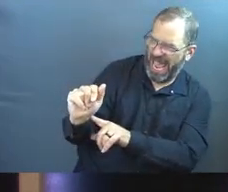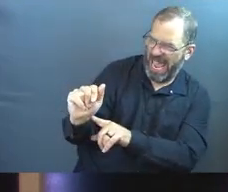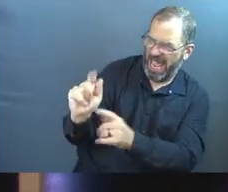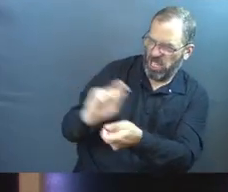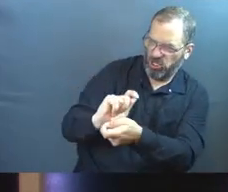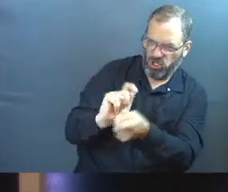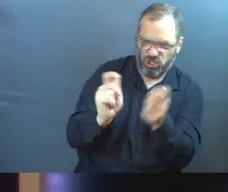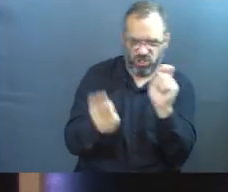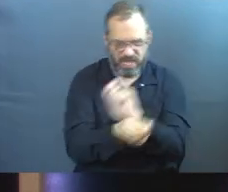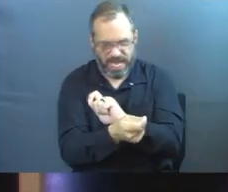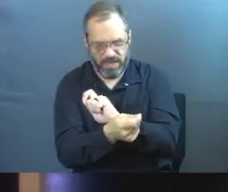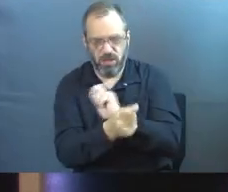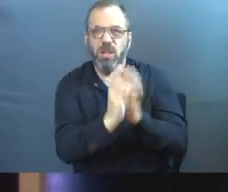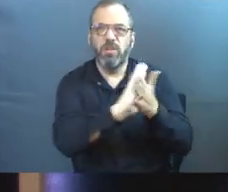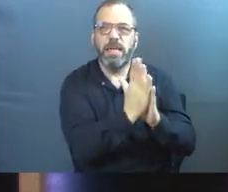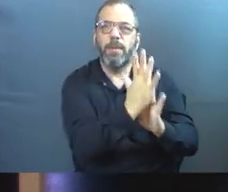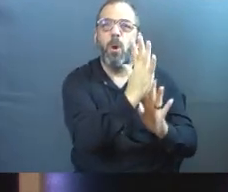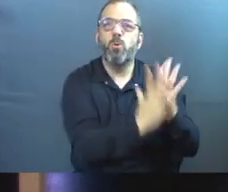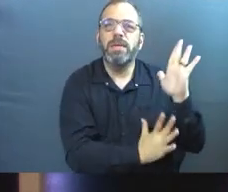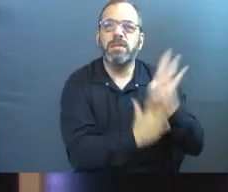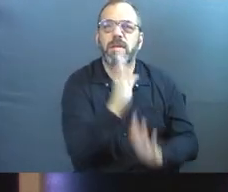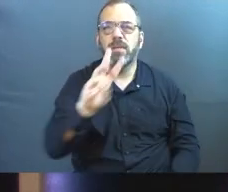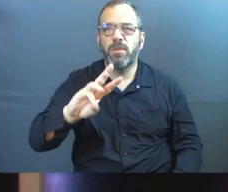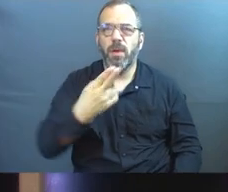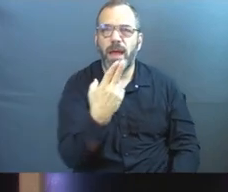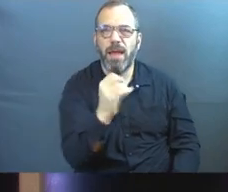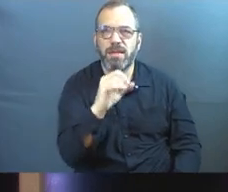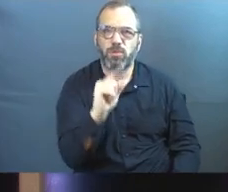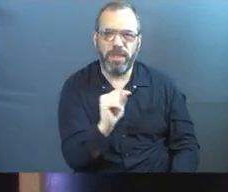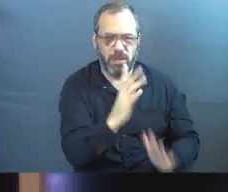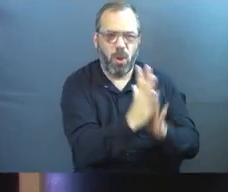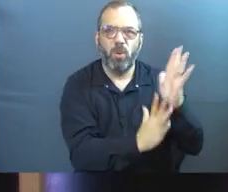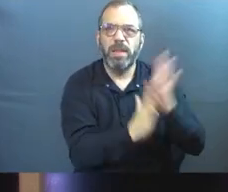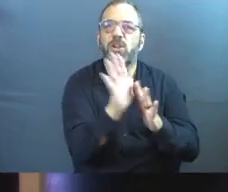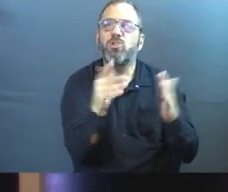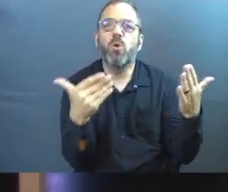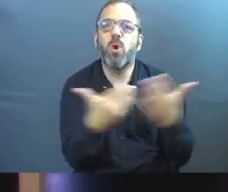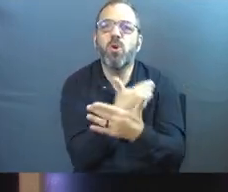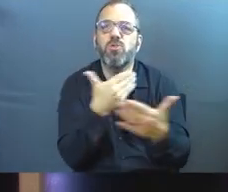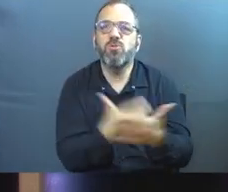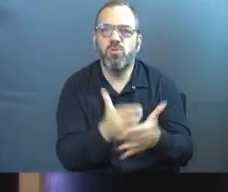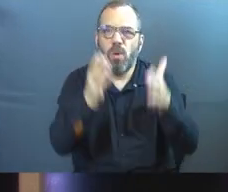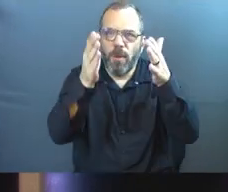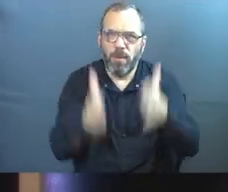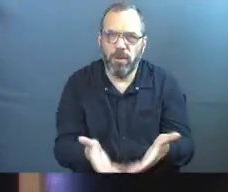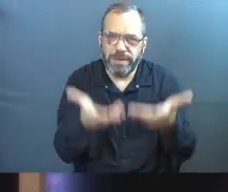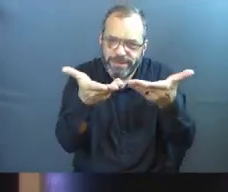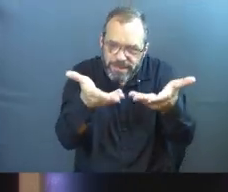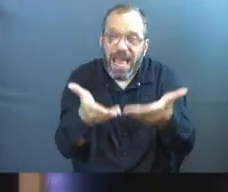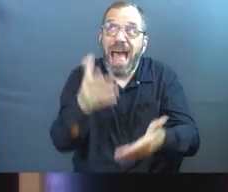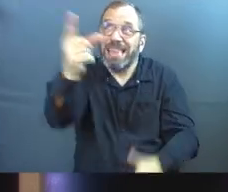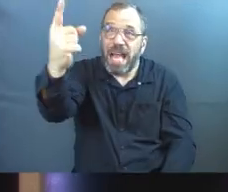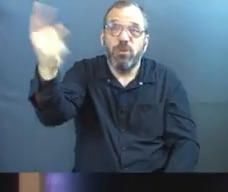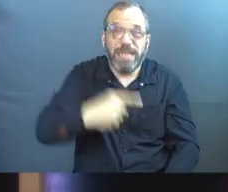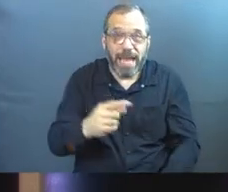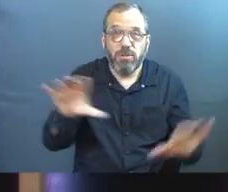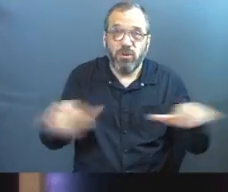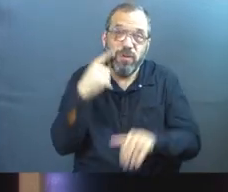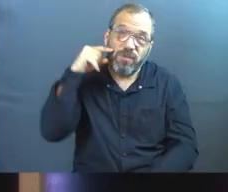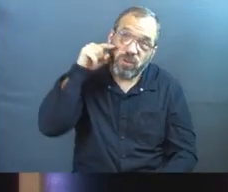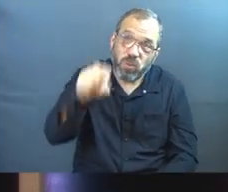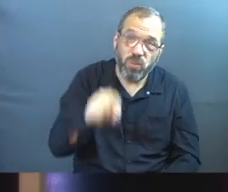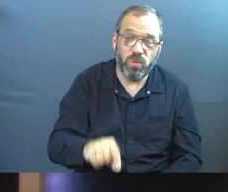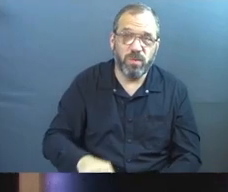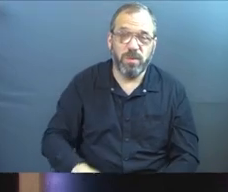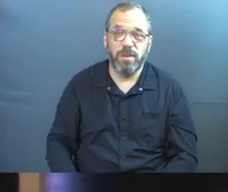shifts to wheat. You're a new creation now. That's what he came to do for you.